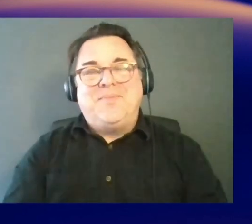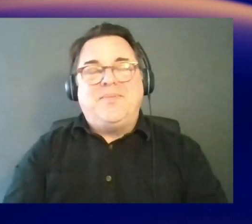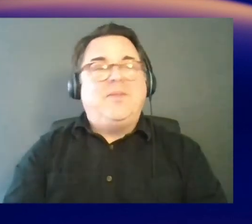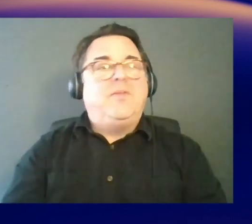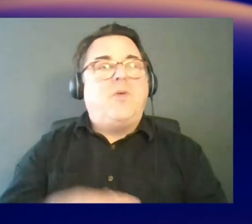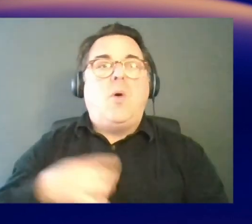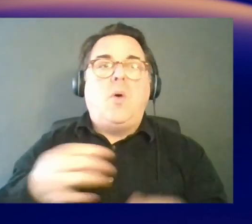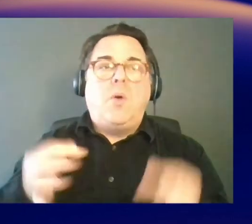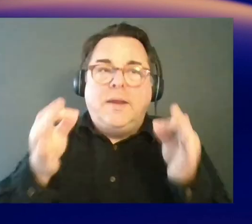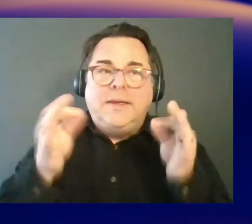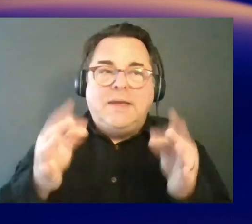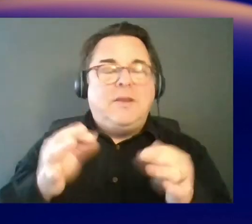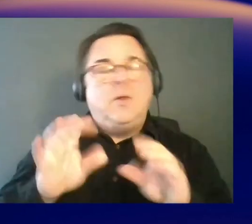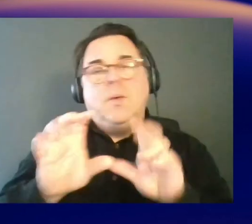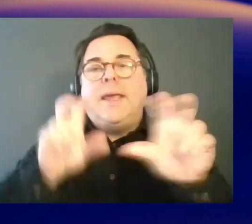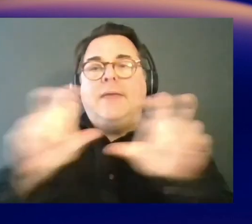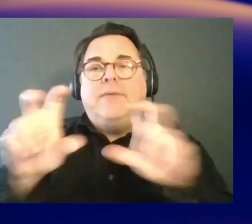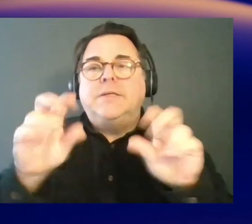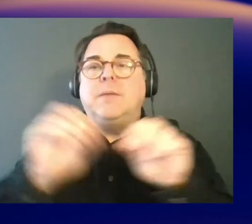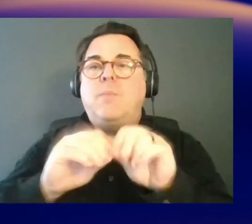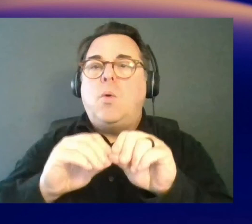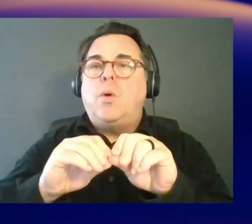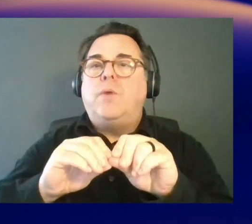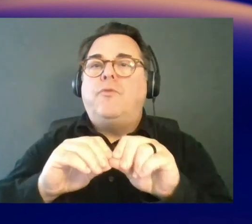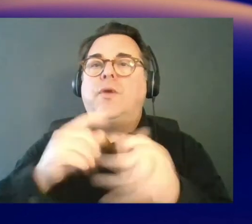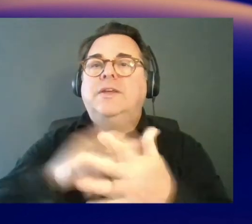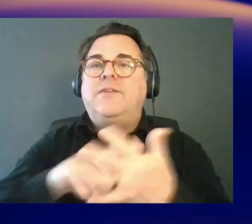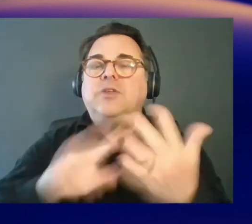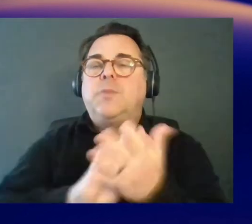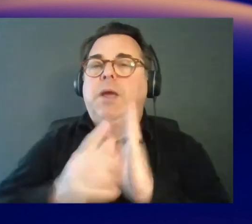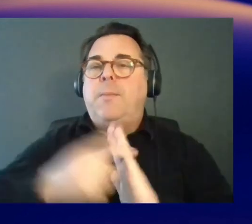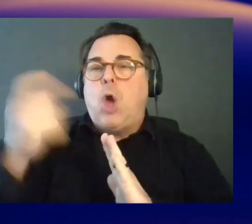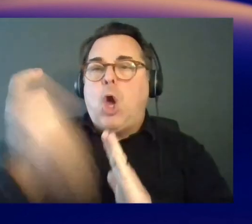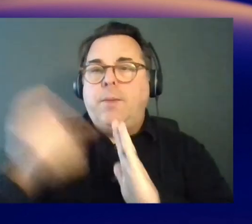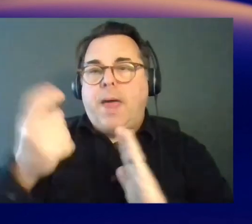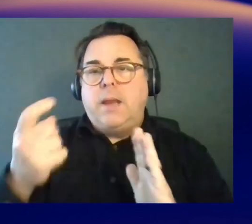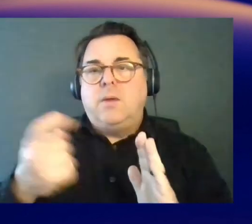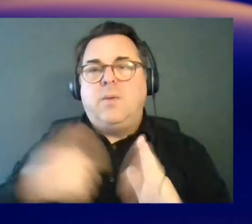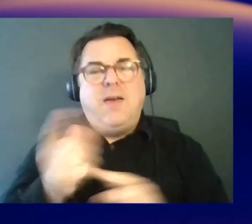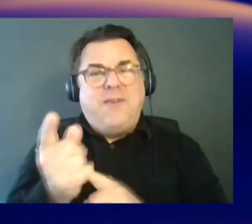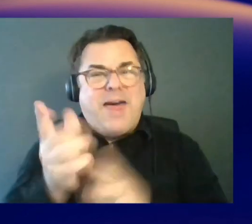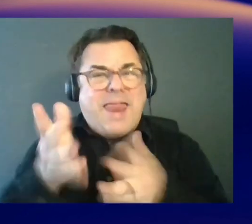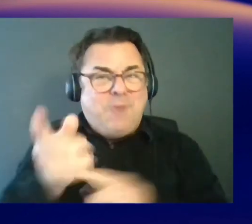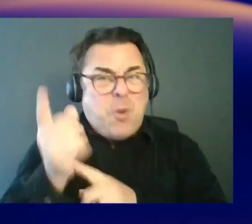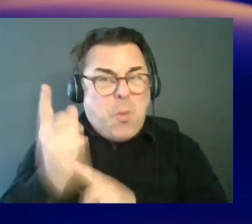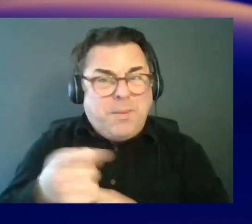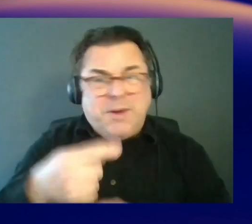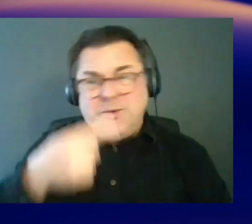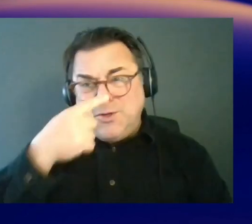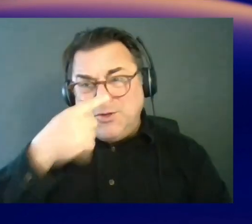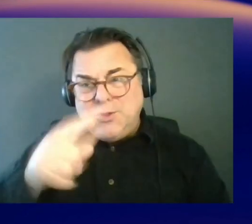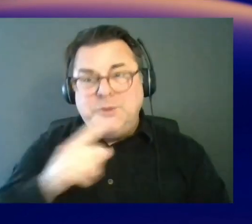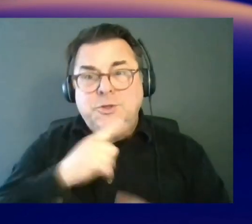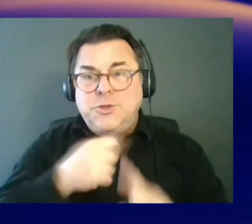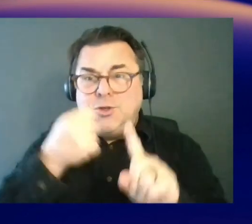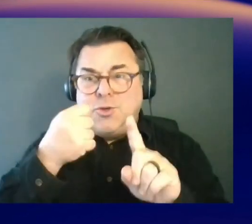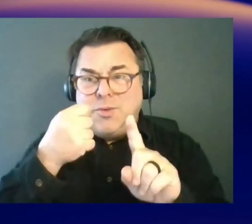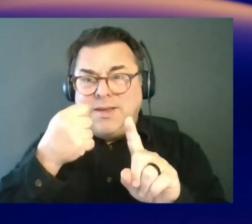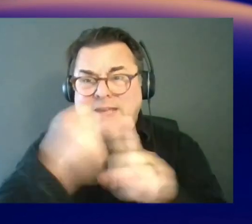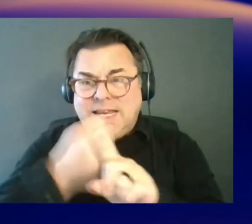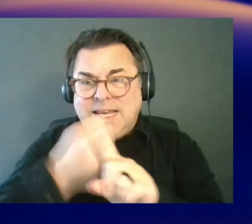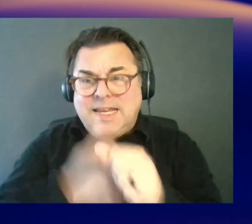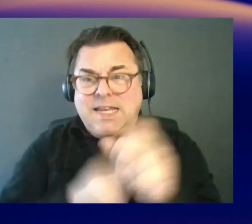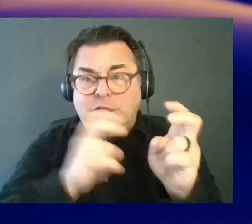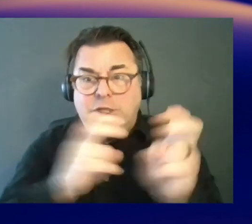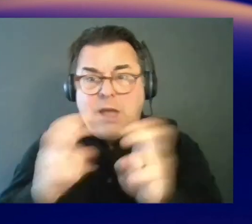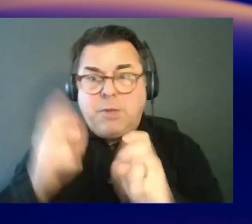investing more to automate certain things. But, Well, we've got just about a minute left. I want to make sure we're hitting all the topics you guys wanted to come here and